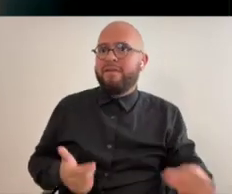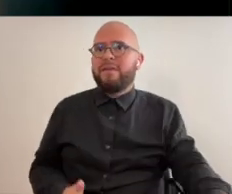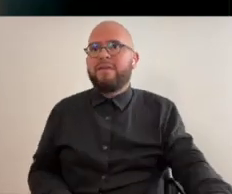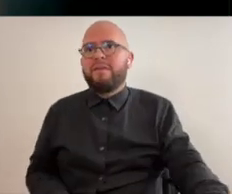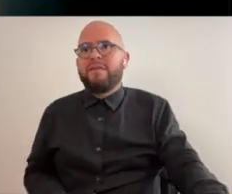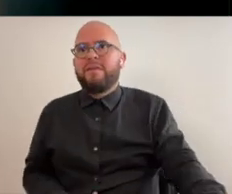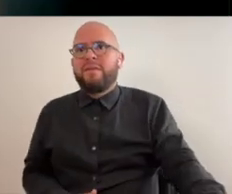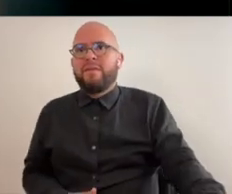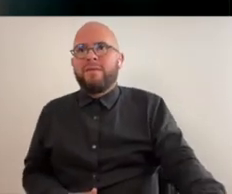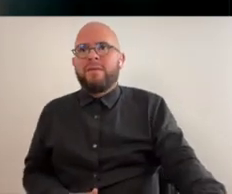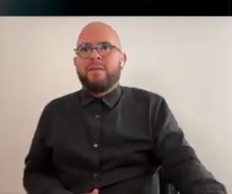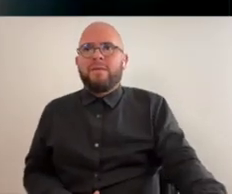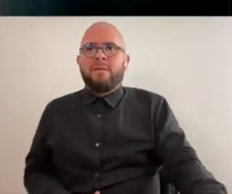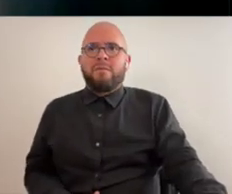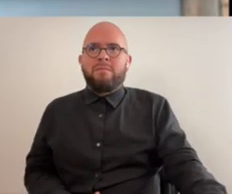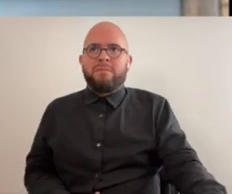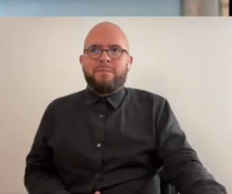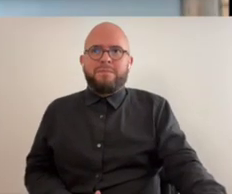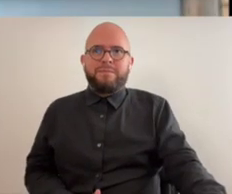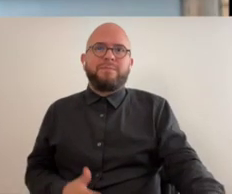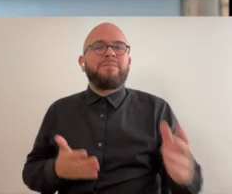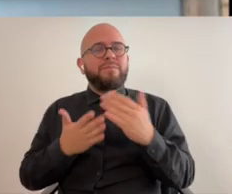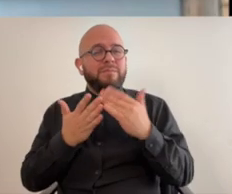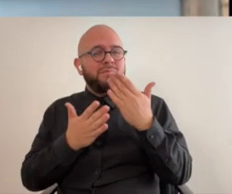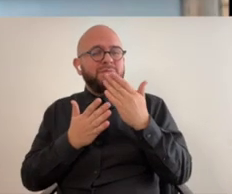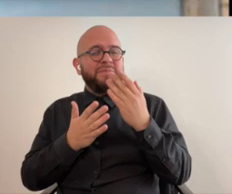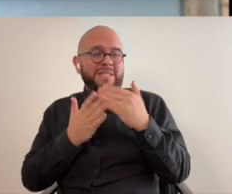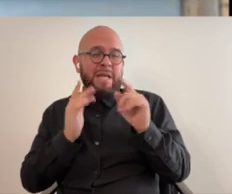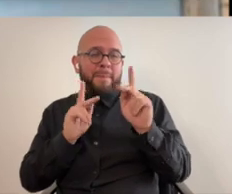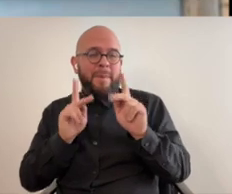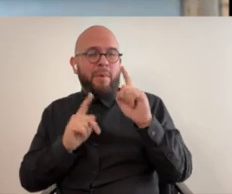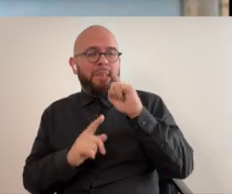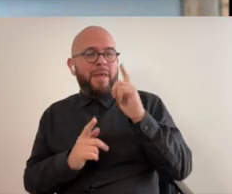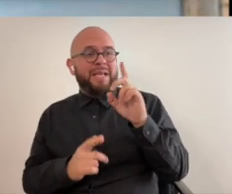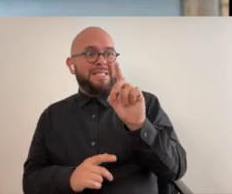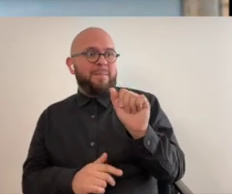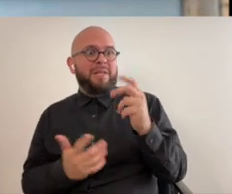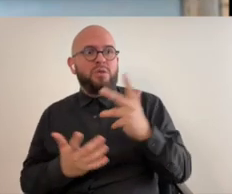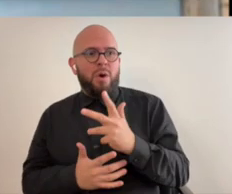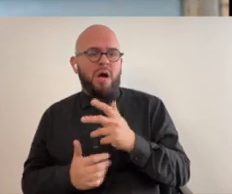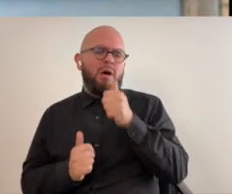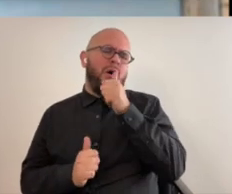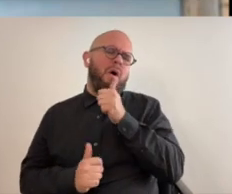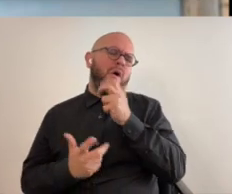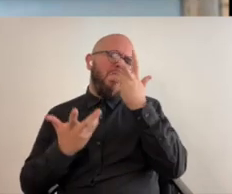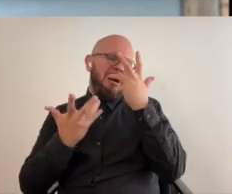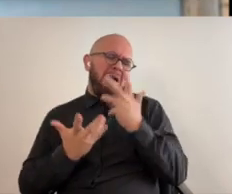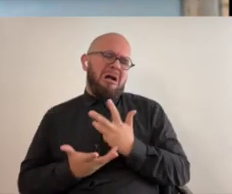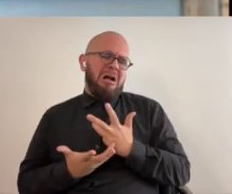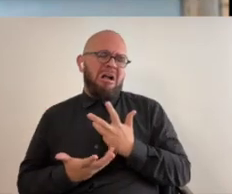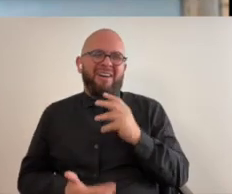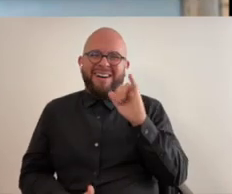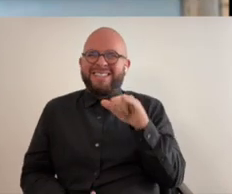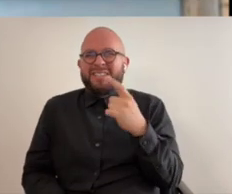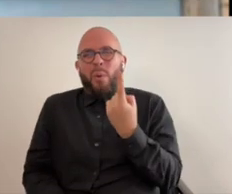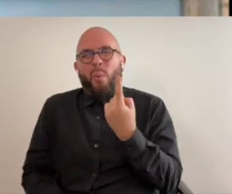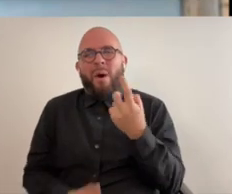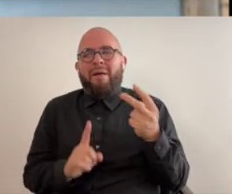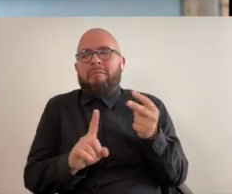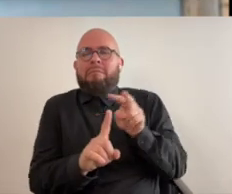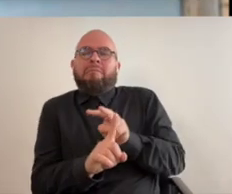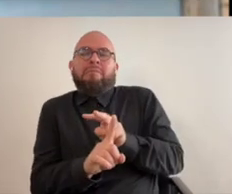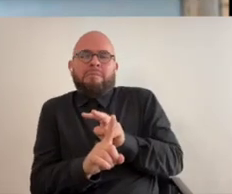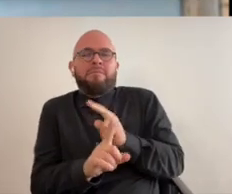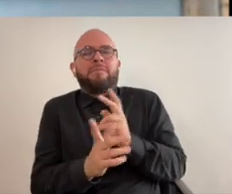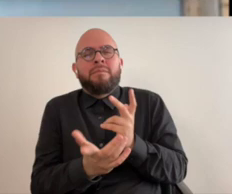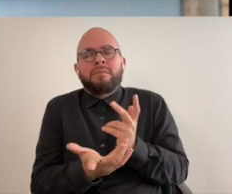and sometimes it can be really beautiful for some people that the assumption is that disability is tragedy and that's the only it